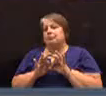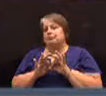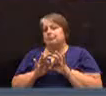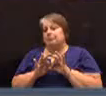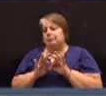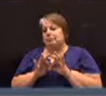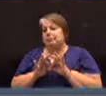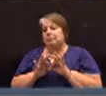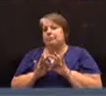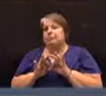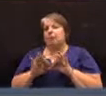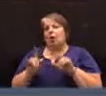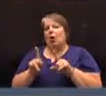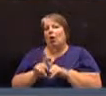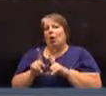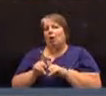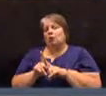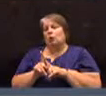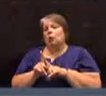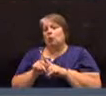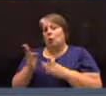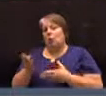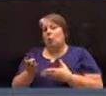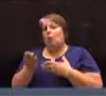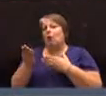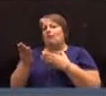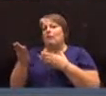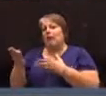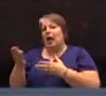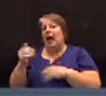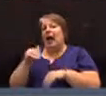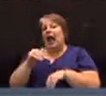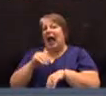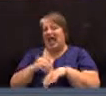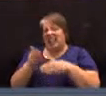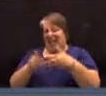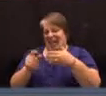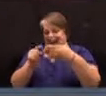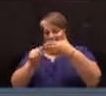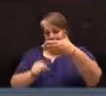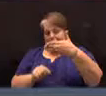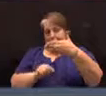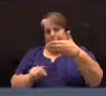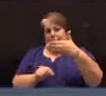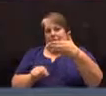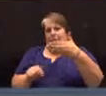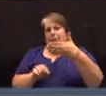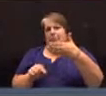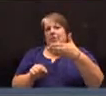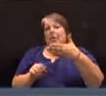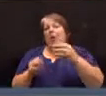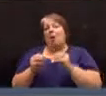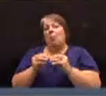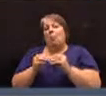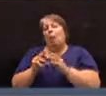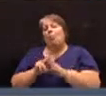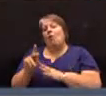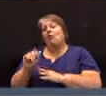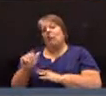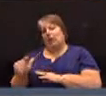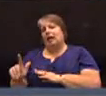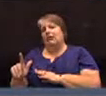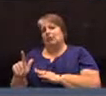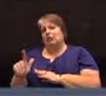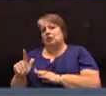provided at the end, actually, another much more professionally